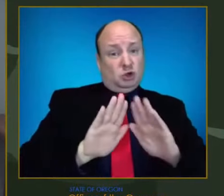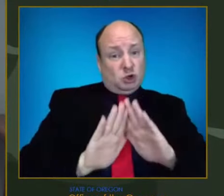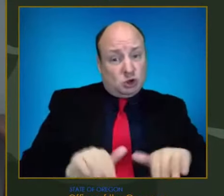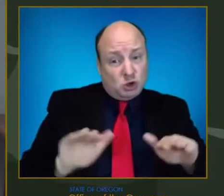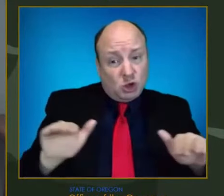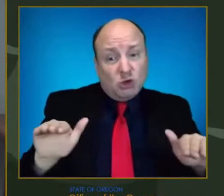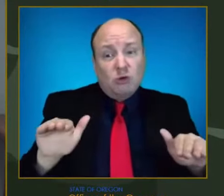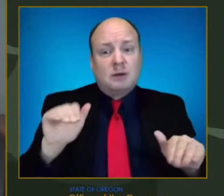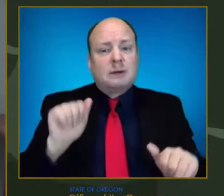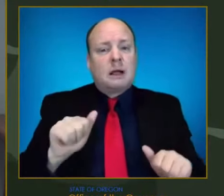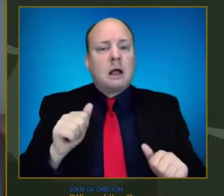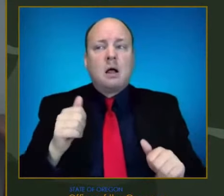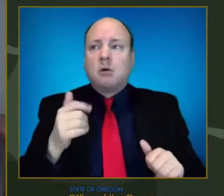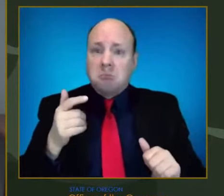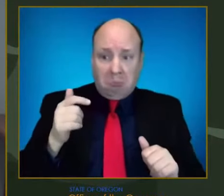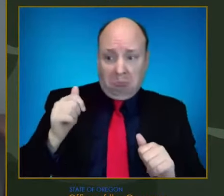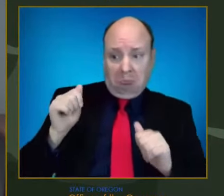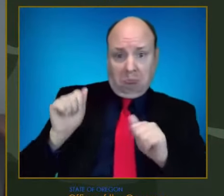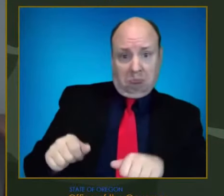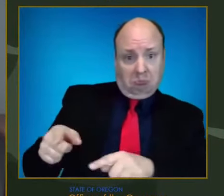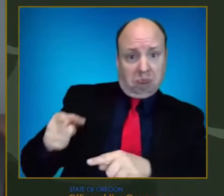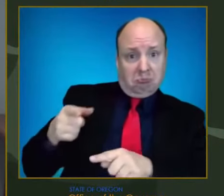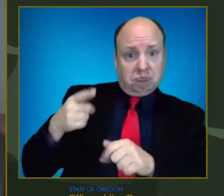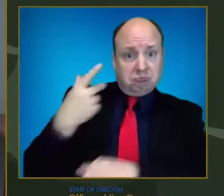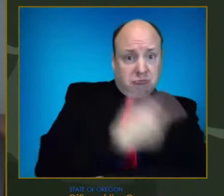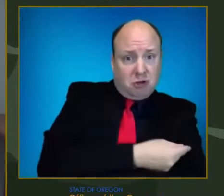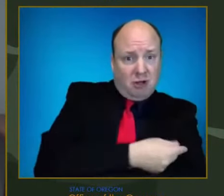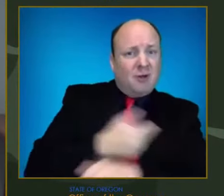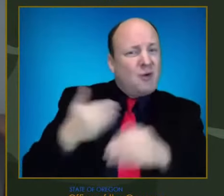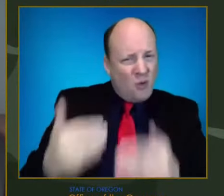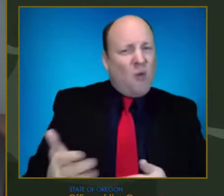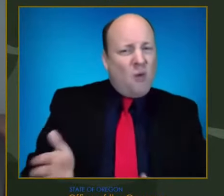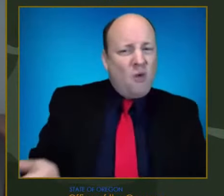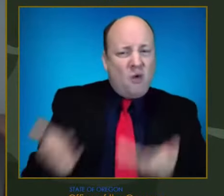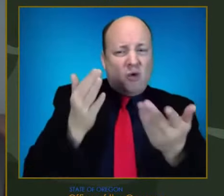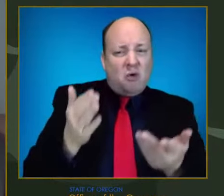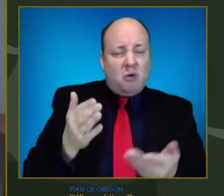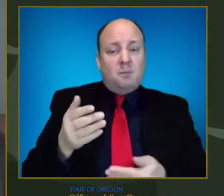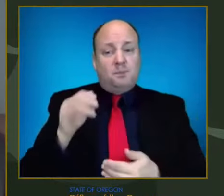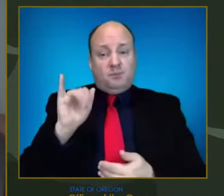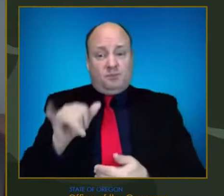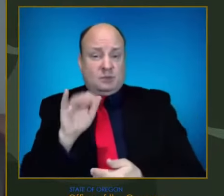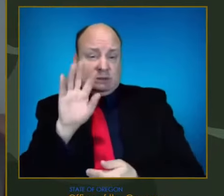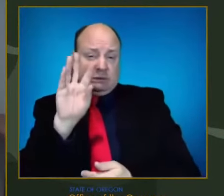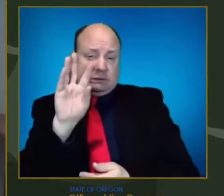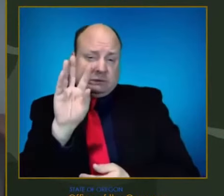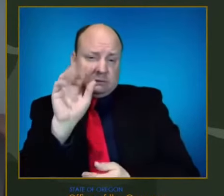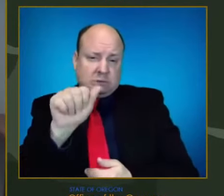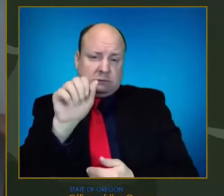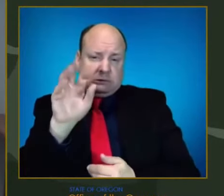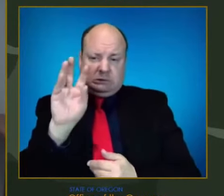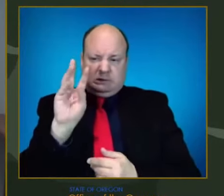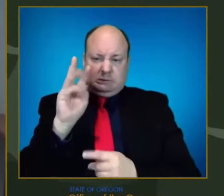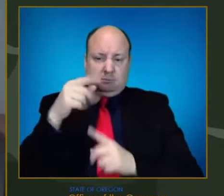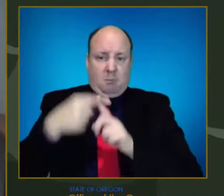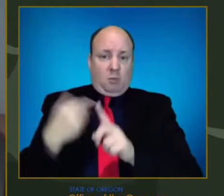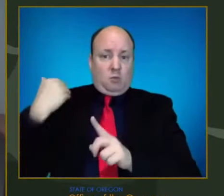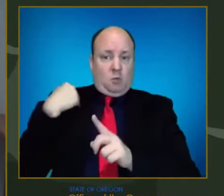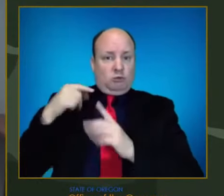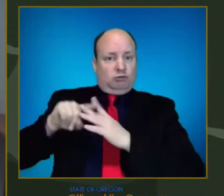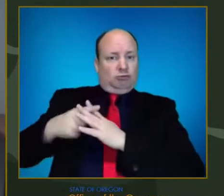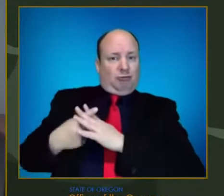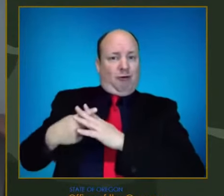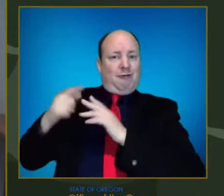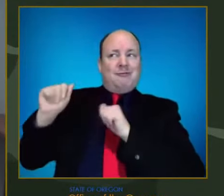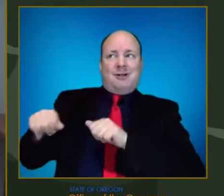as you possibly can. If your last vaccine was at least six months ago, you're eligible for a booster. Please get this shot right